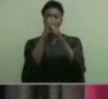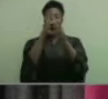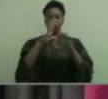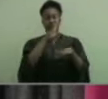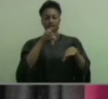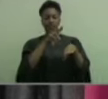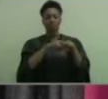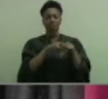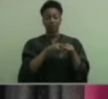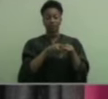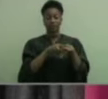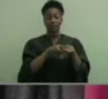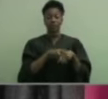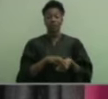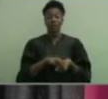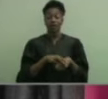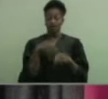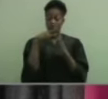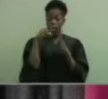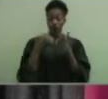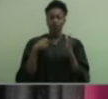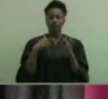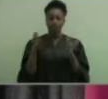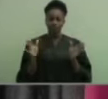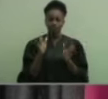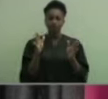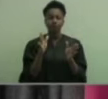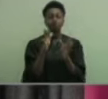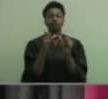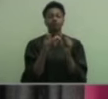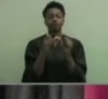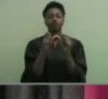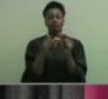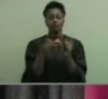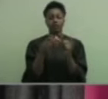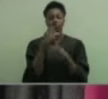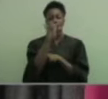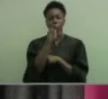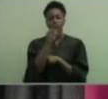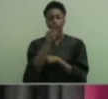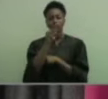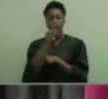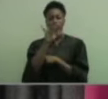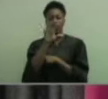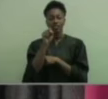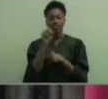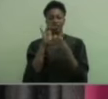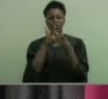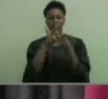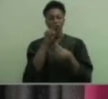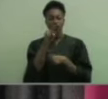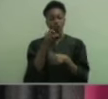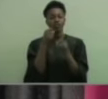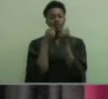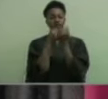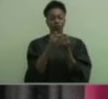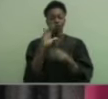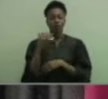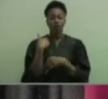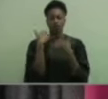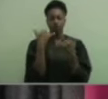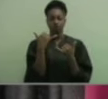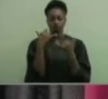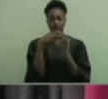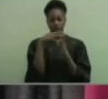As alumni, I encourage you to keep Herschel v. Jenkins High School a part of you and support our current